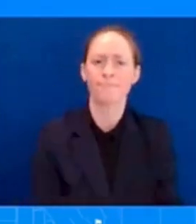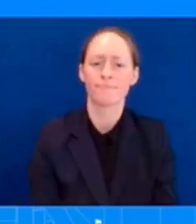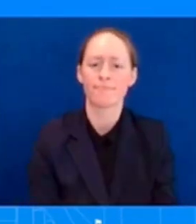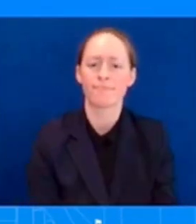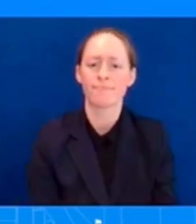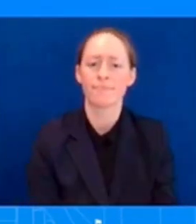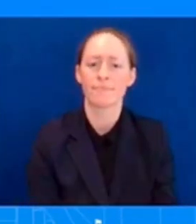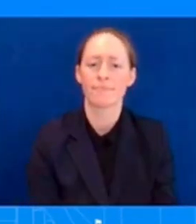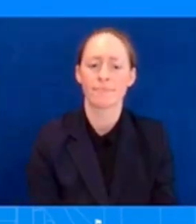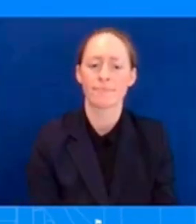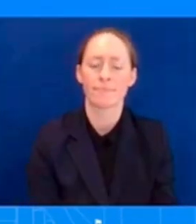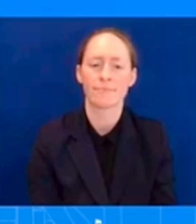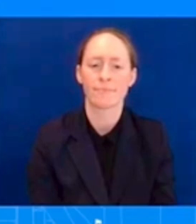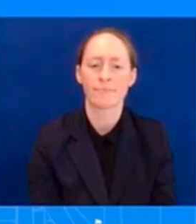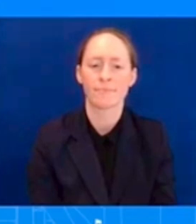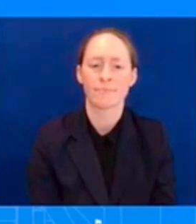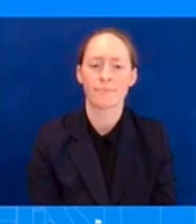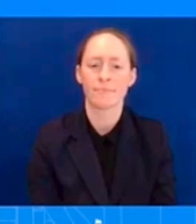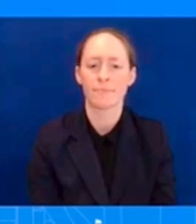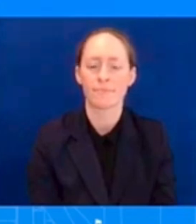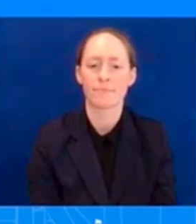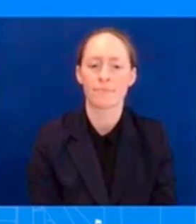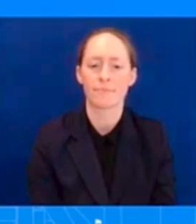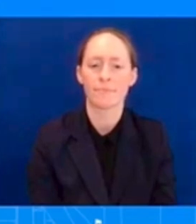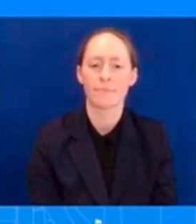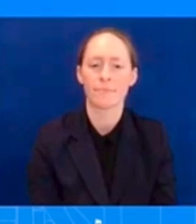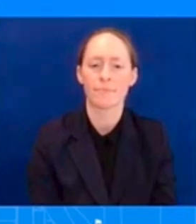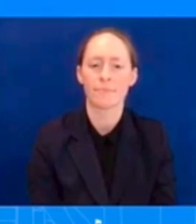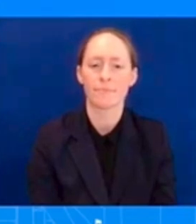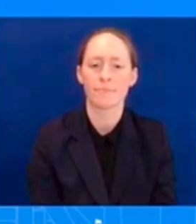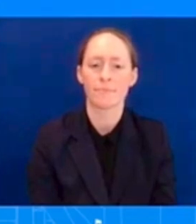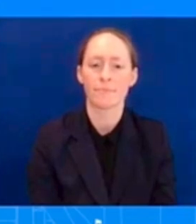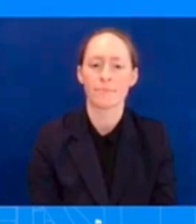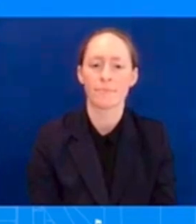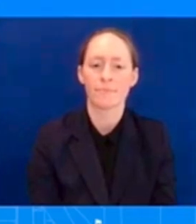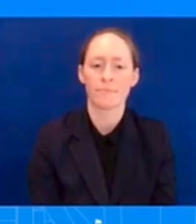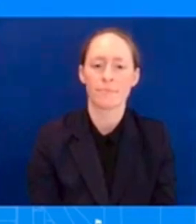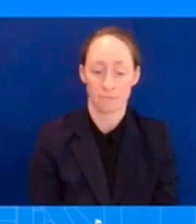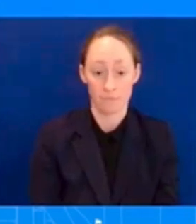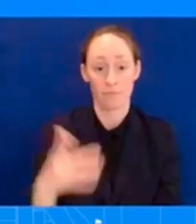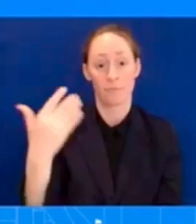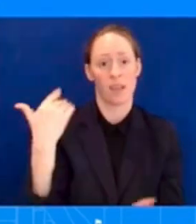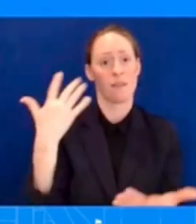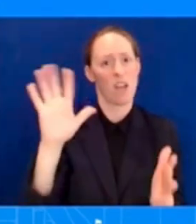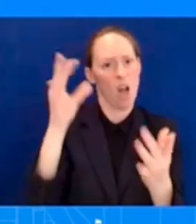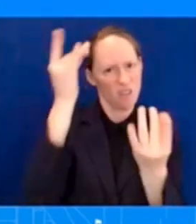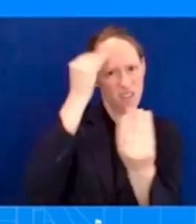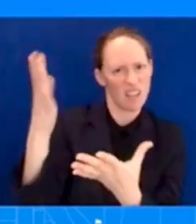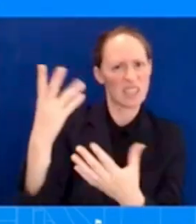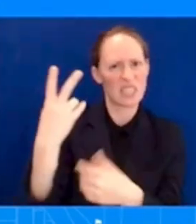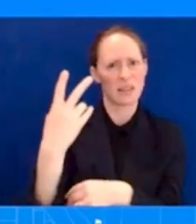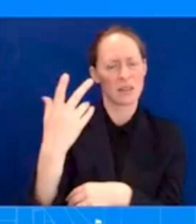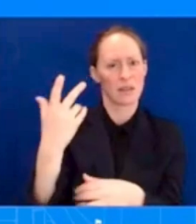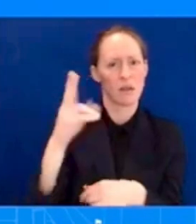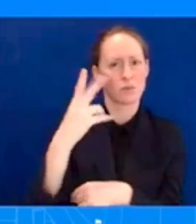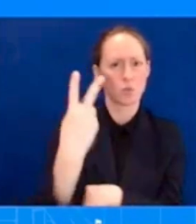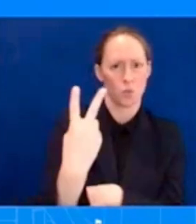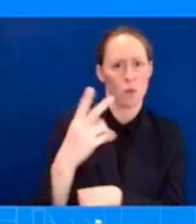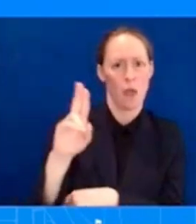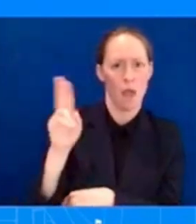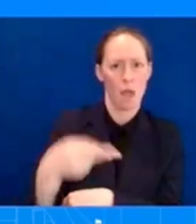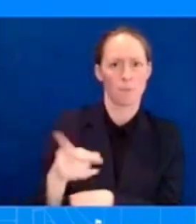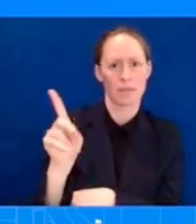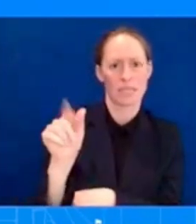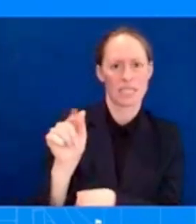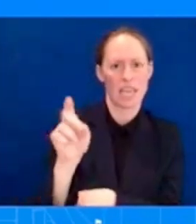updates from the FEMA Administrator, Criswell, as she's on the ground, as you just heard. As Governor Green stressed yesterday as well, within six